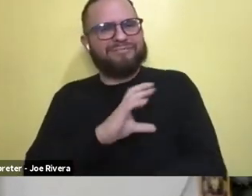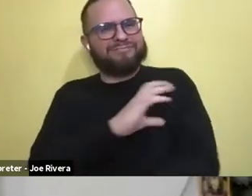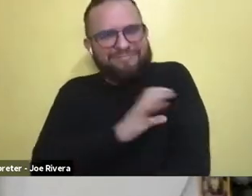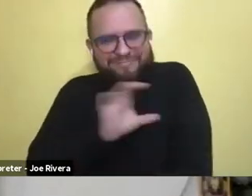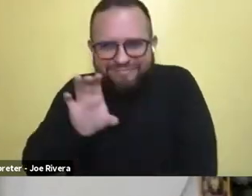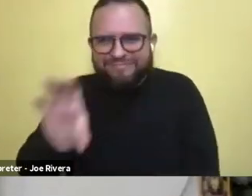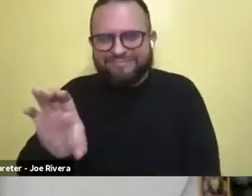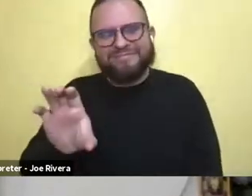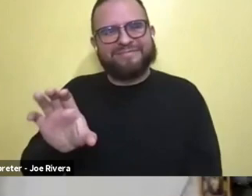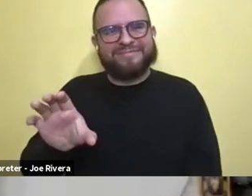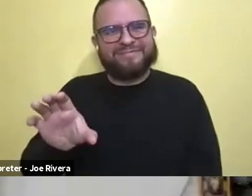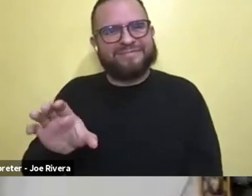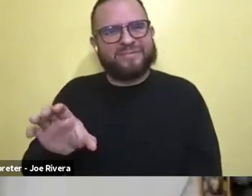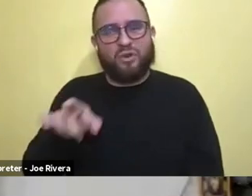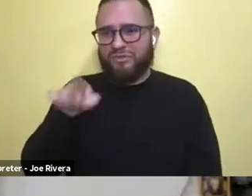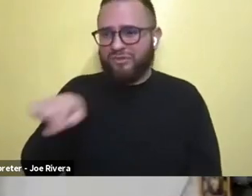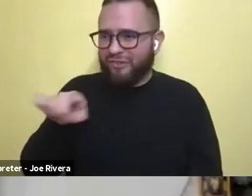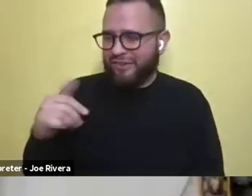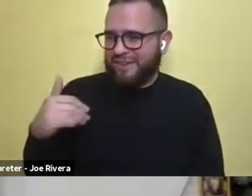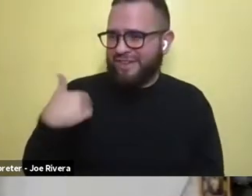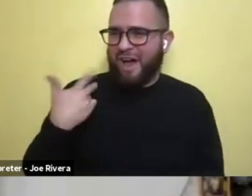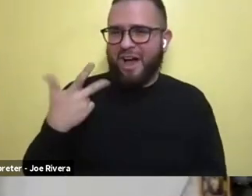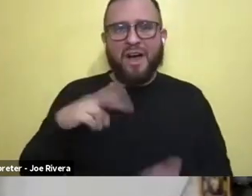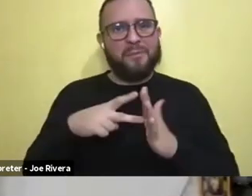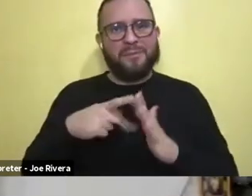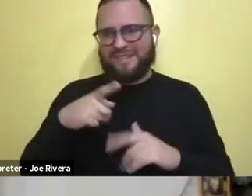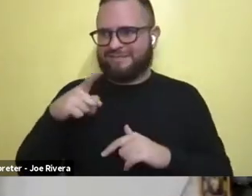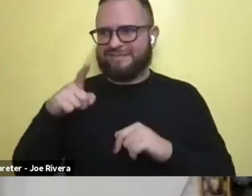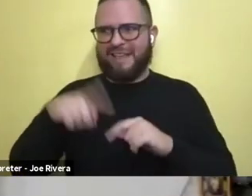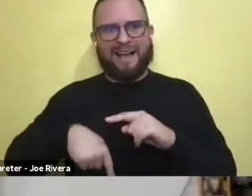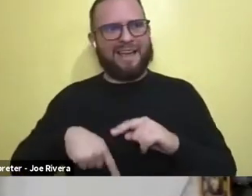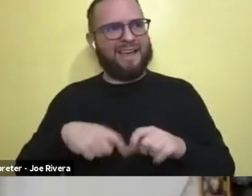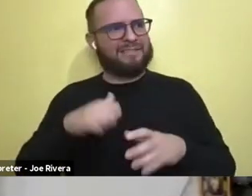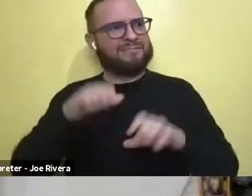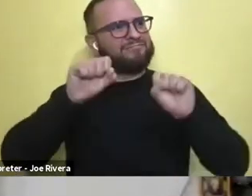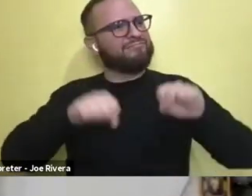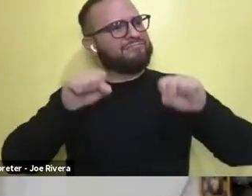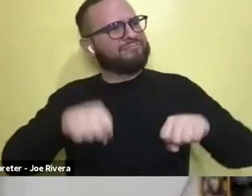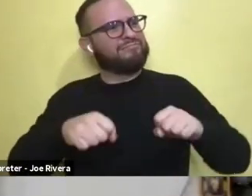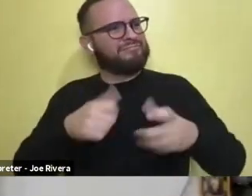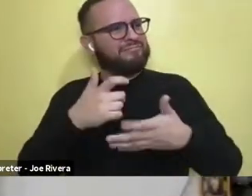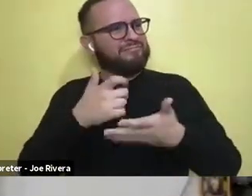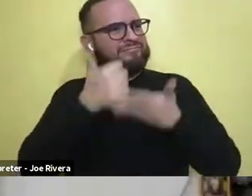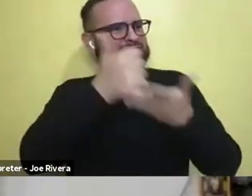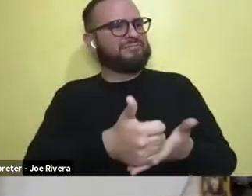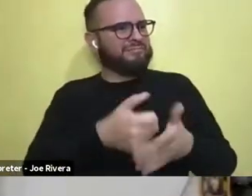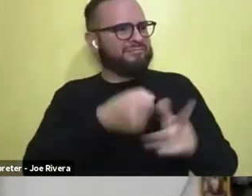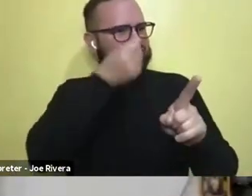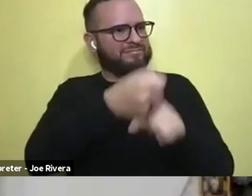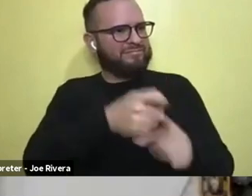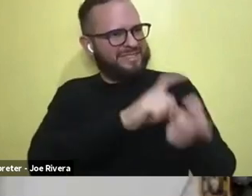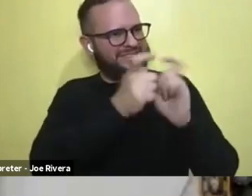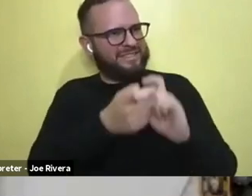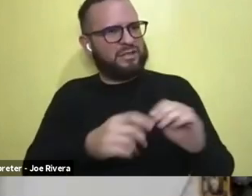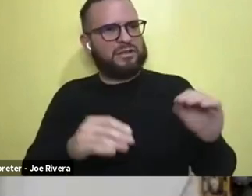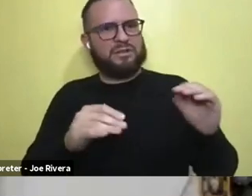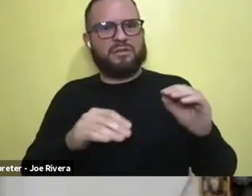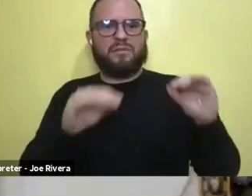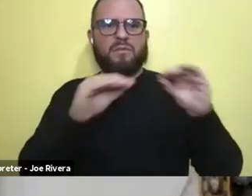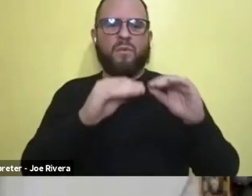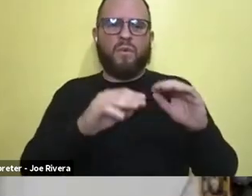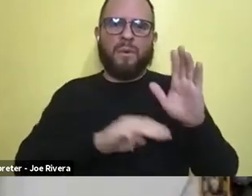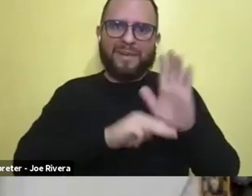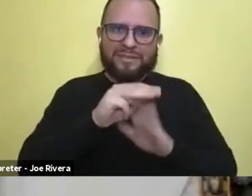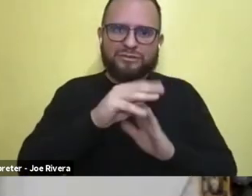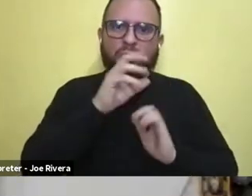just because we are young. It doesn't mean that we are any less capable than, um, you know, more mature, older people. Like we